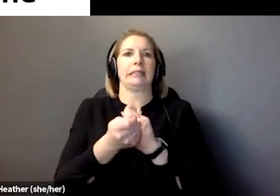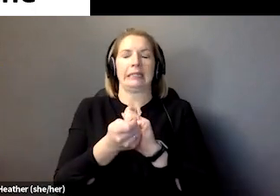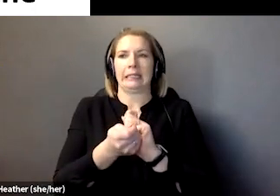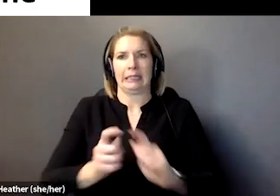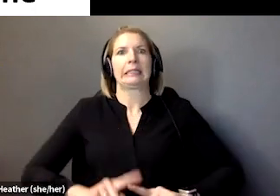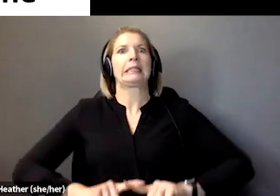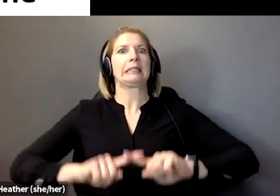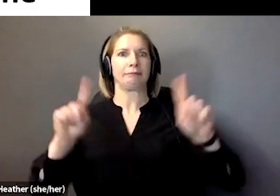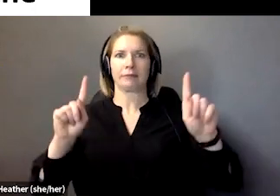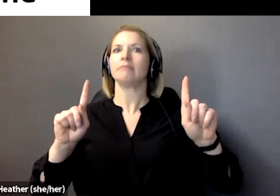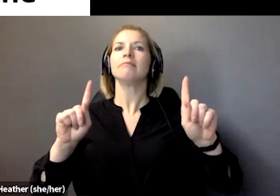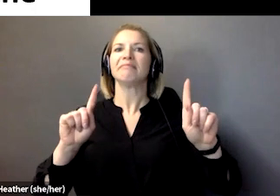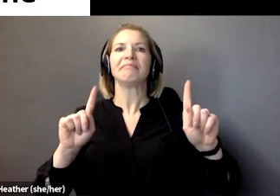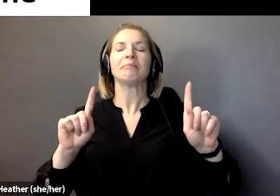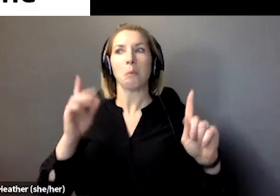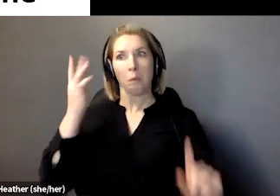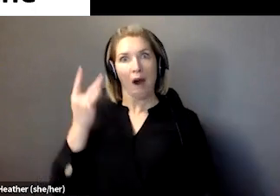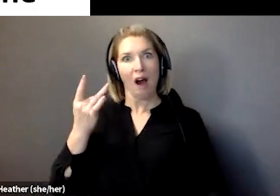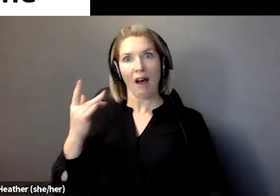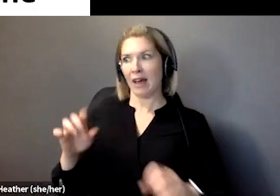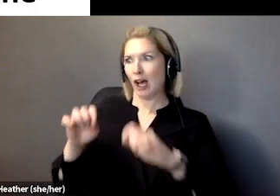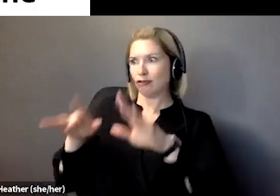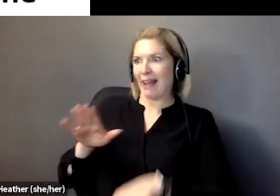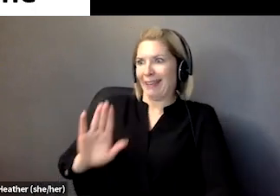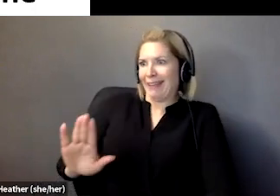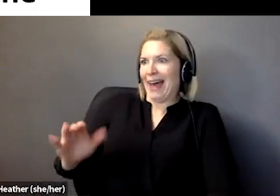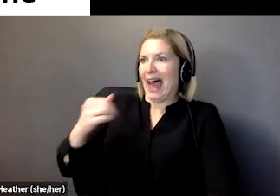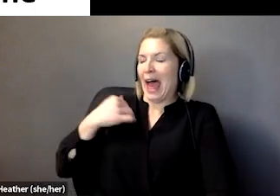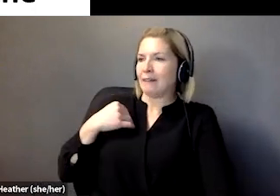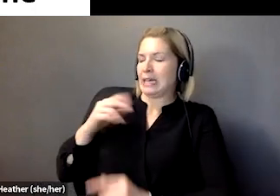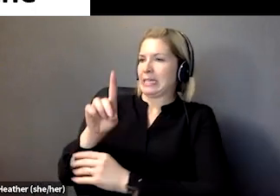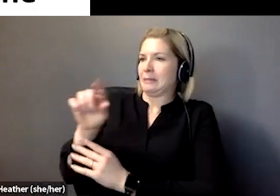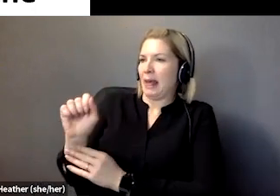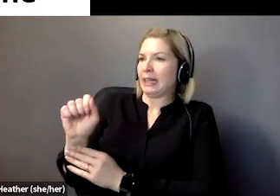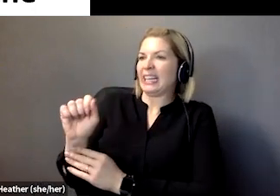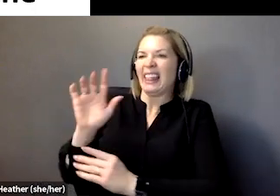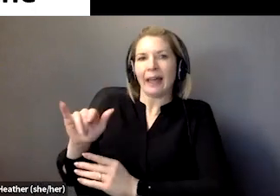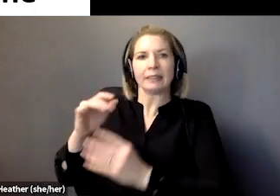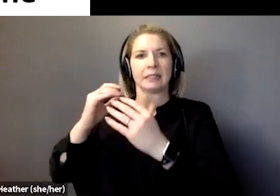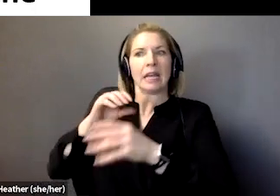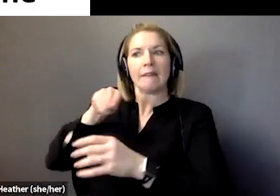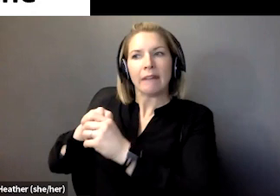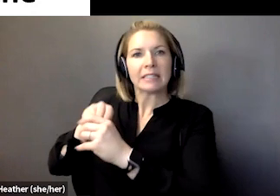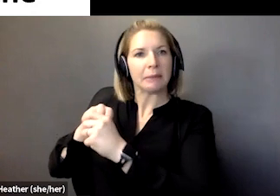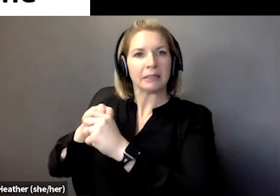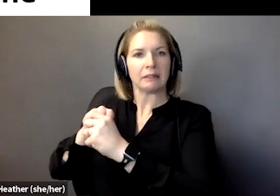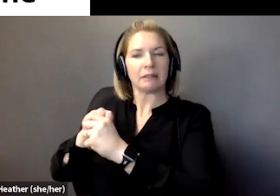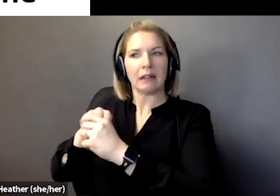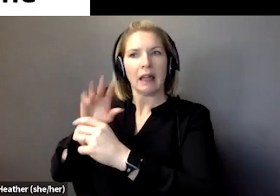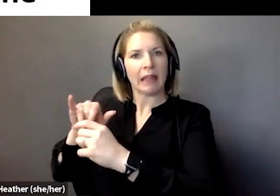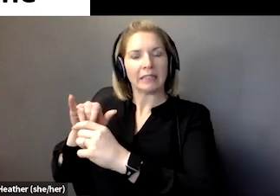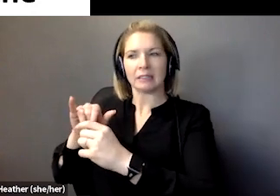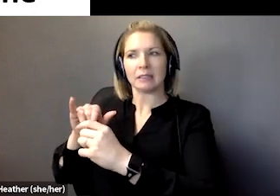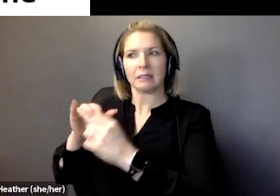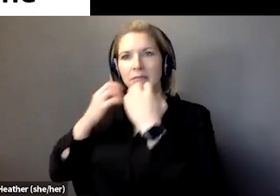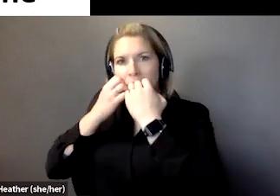the way it frames disability in an insurance investment and economic framework. It's not just a social